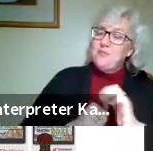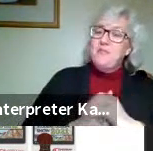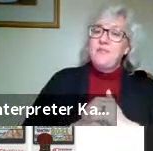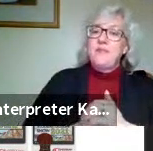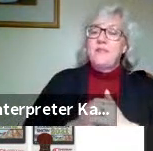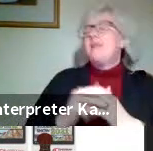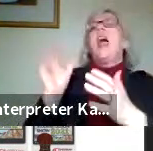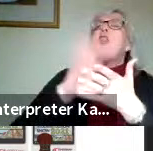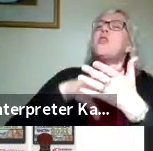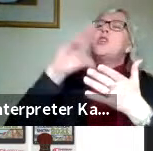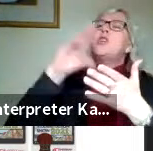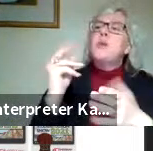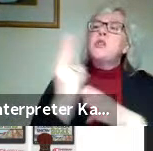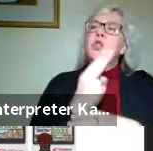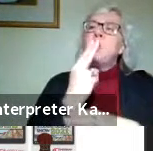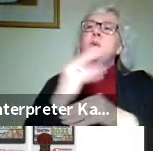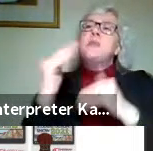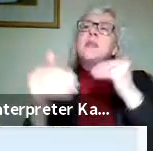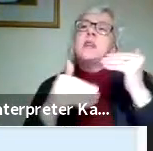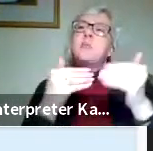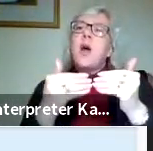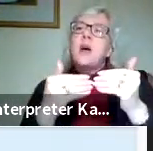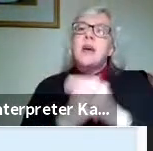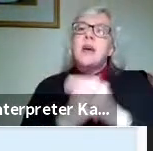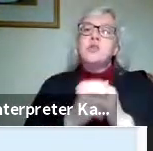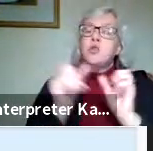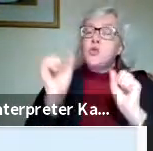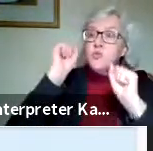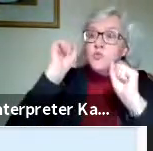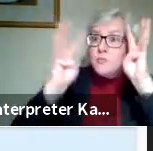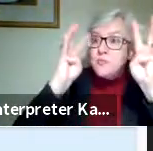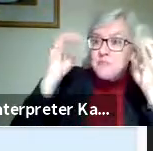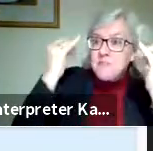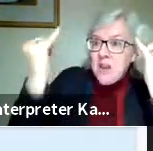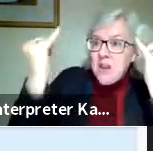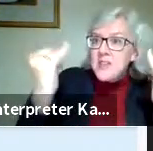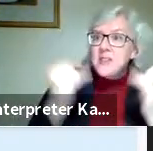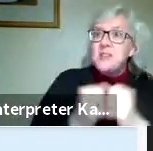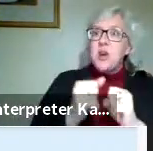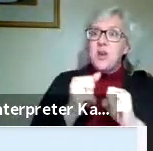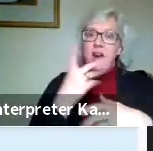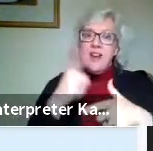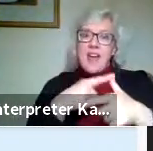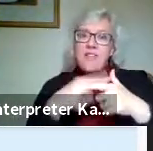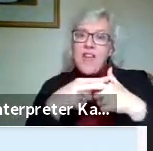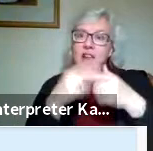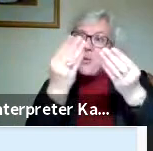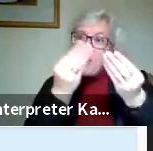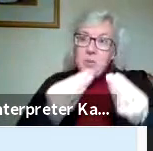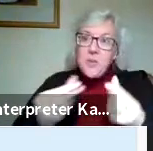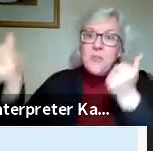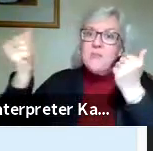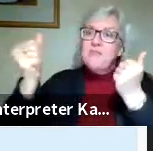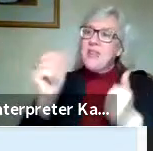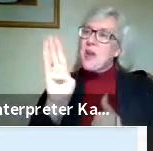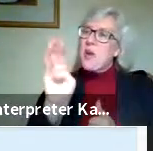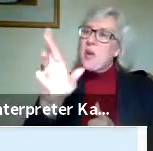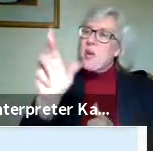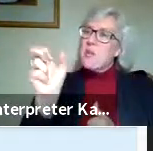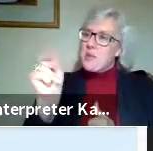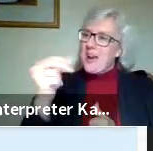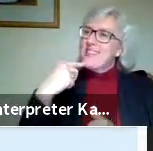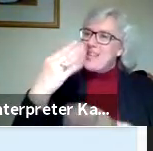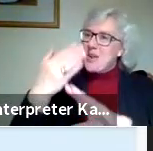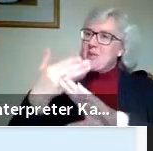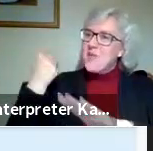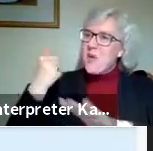Students then use our process to ideate, create, and refine their submissions, just like Brian was so eloquently explaining,